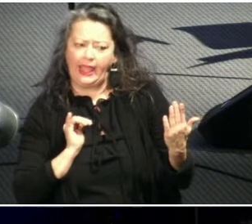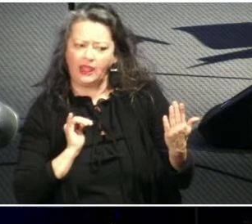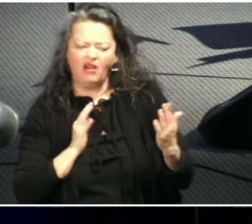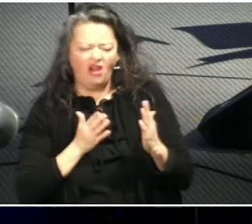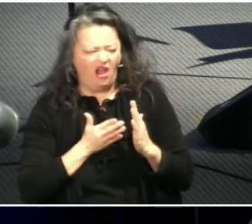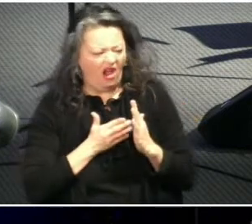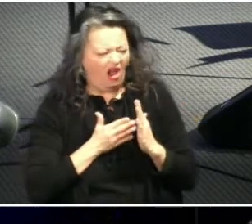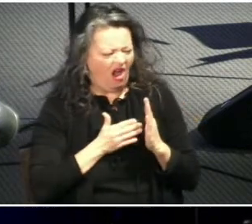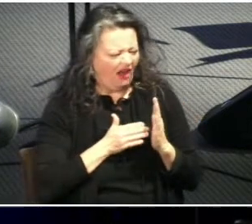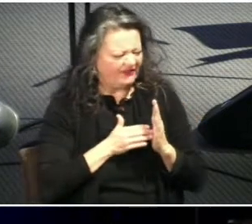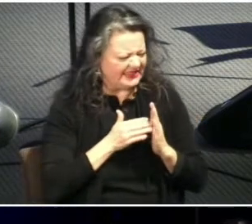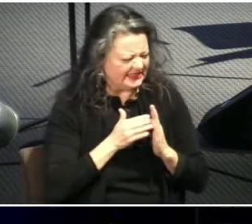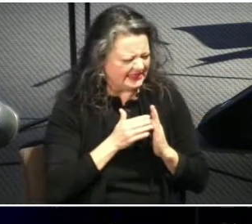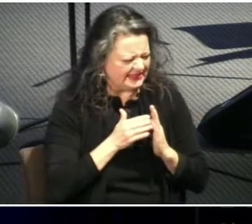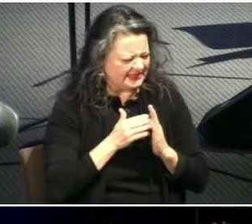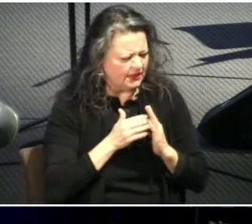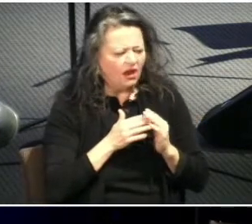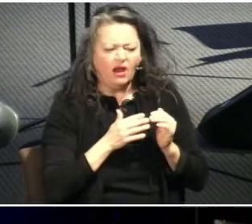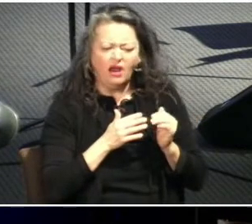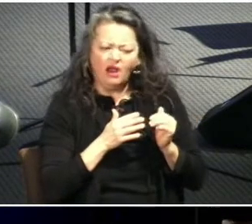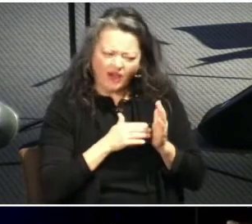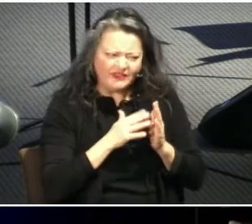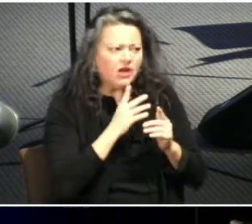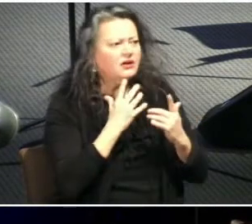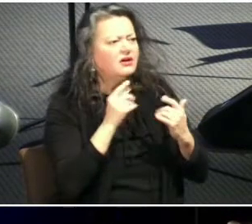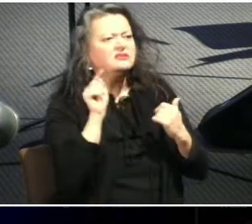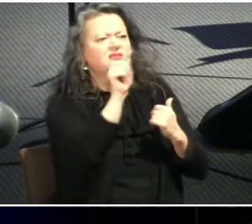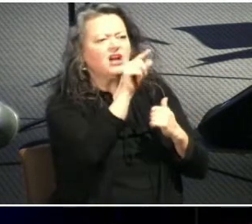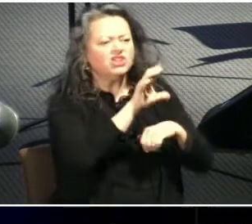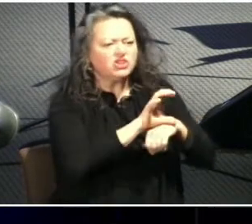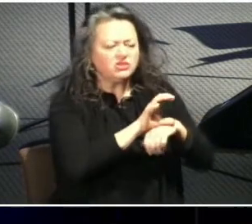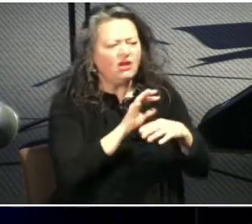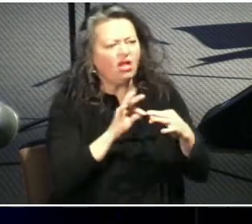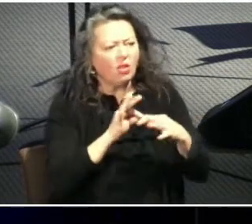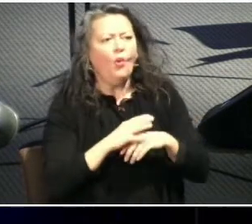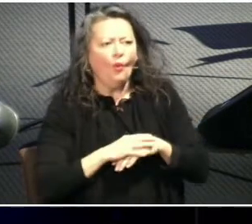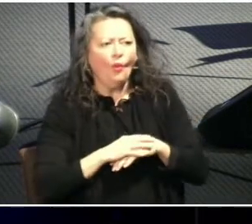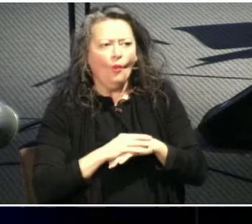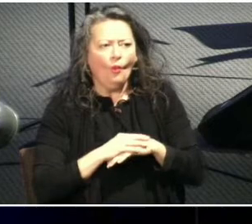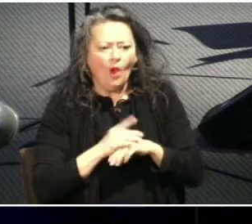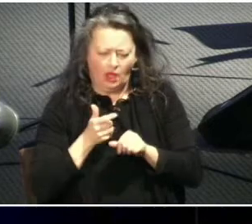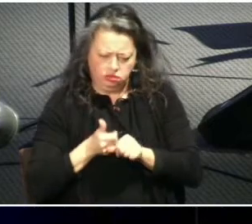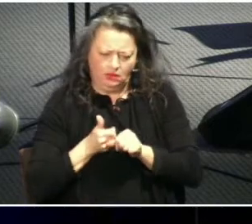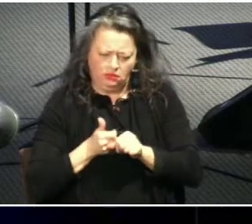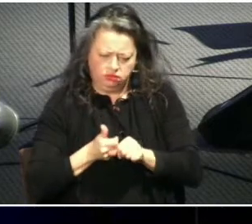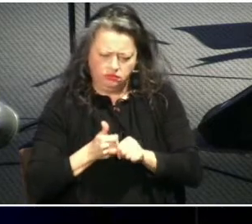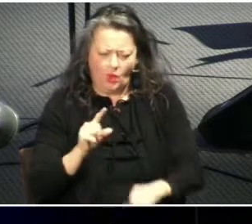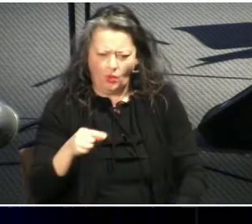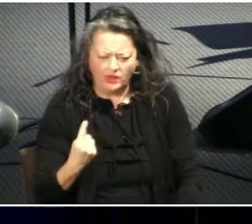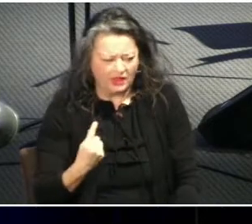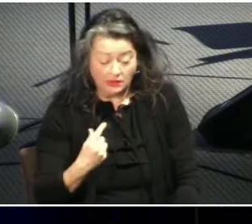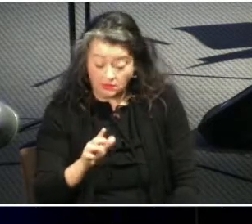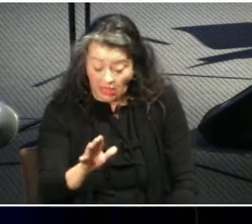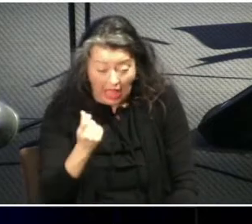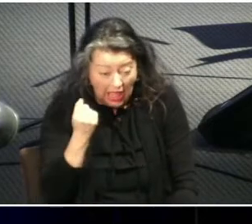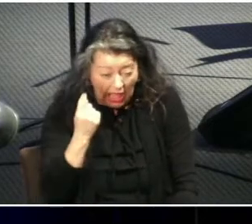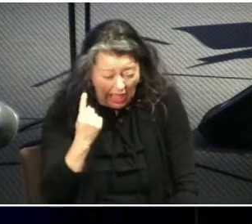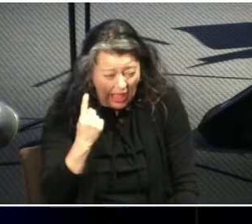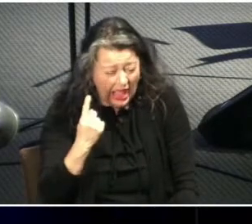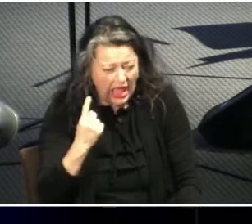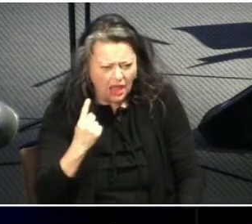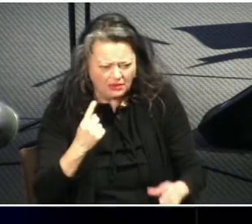context of marriage and submission because when i was young i felt quite lost because the verses